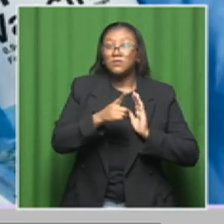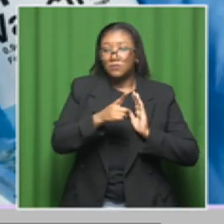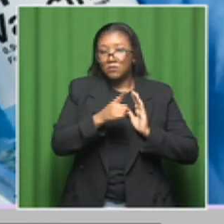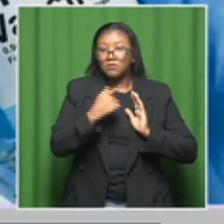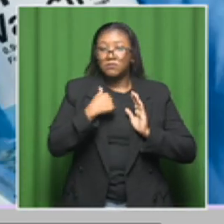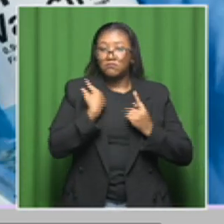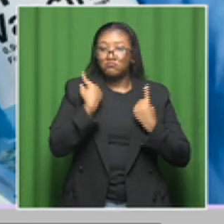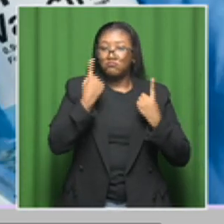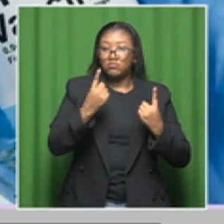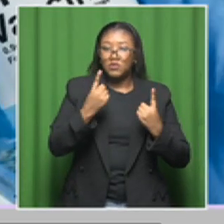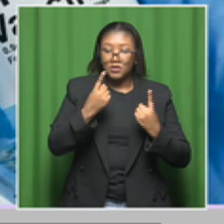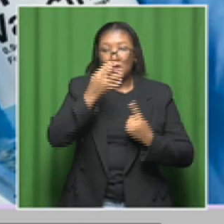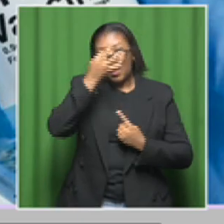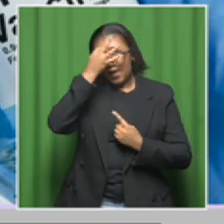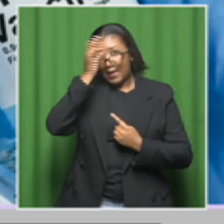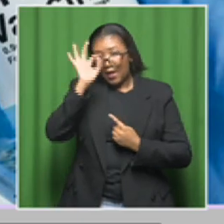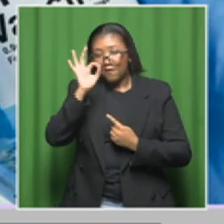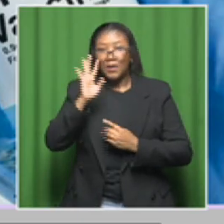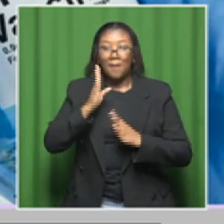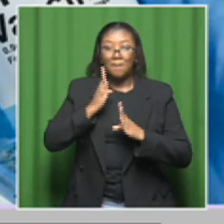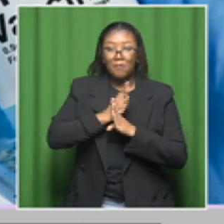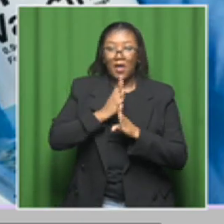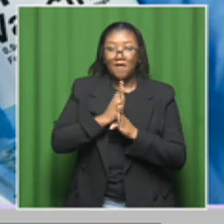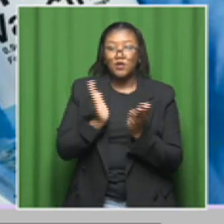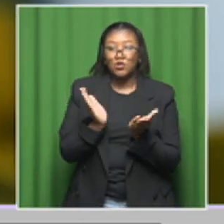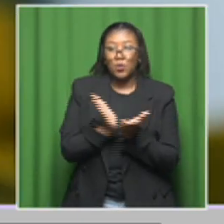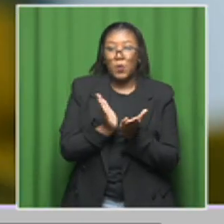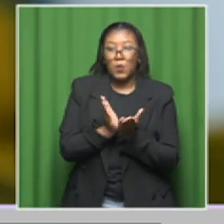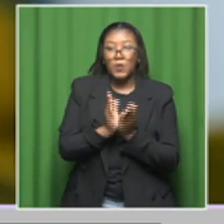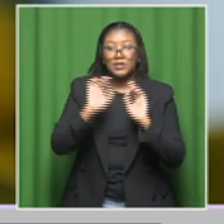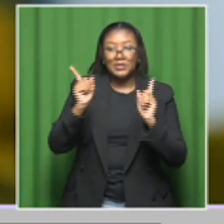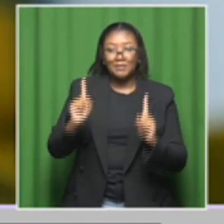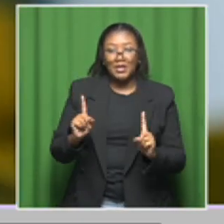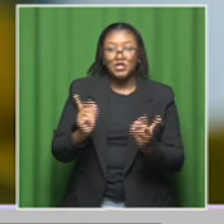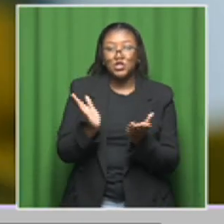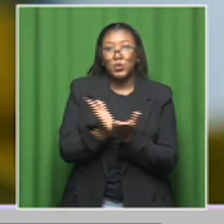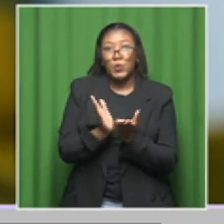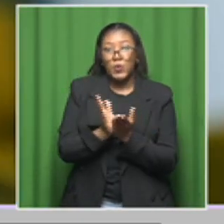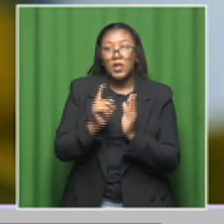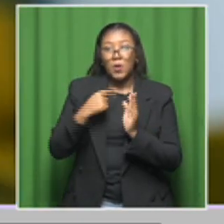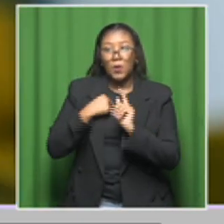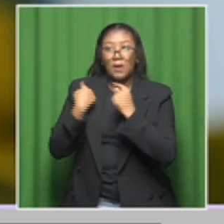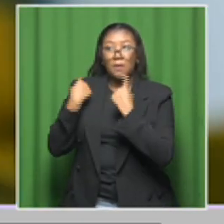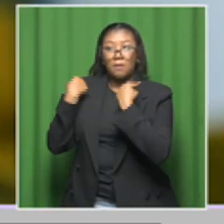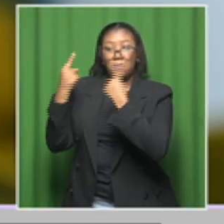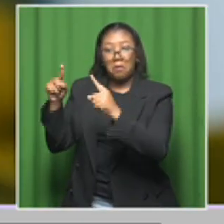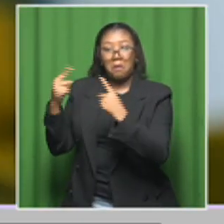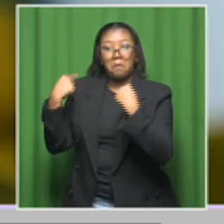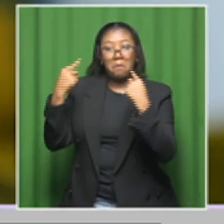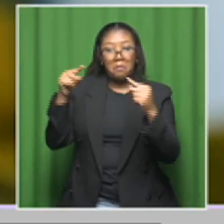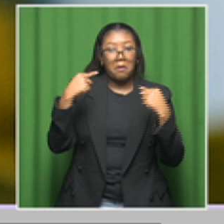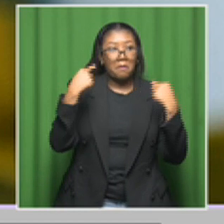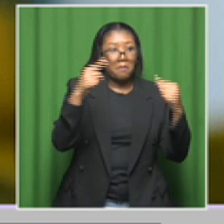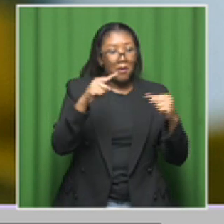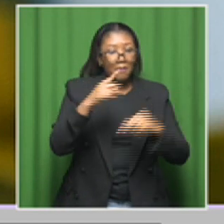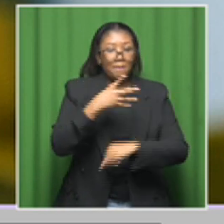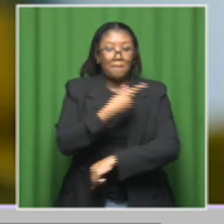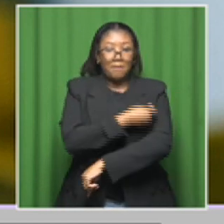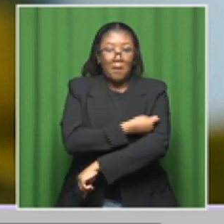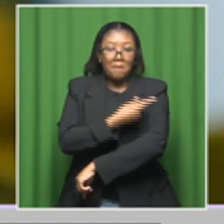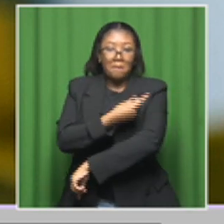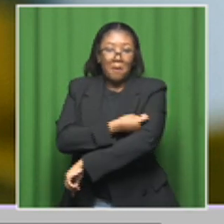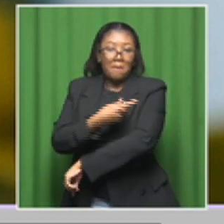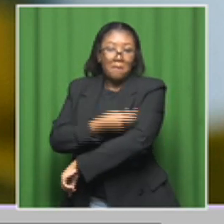public and special schools. And we know that each year we reach the vast